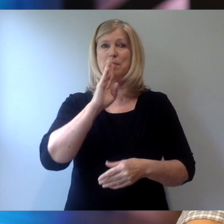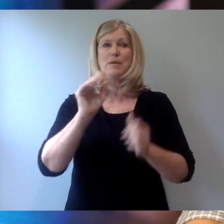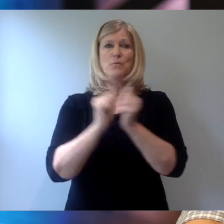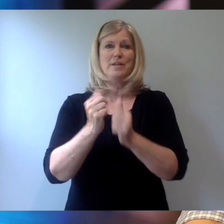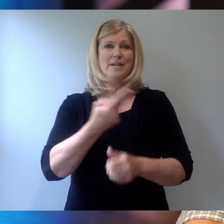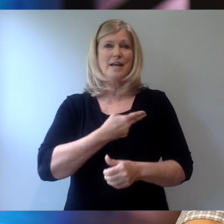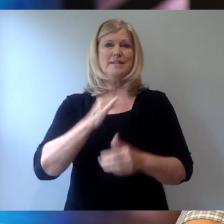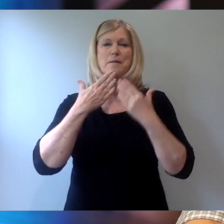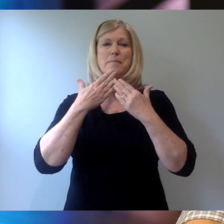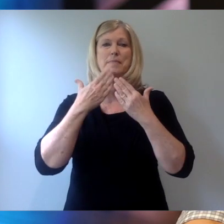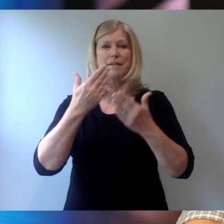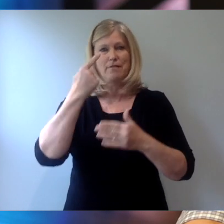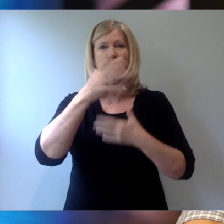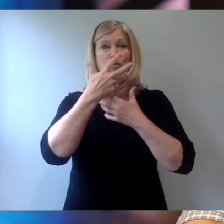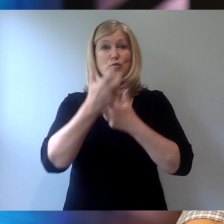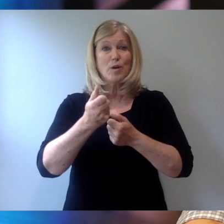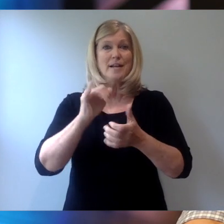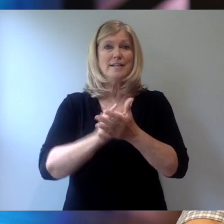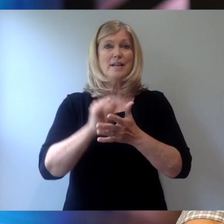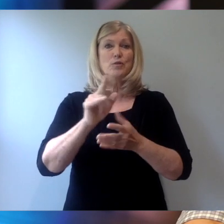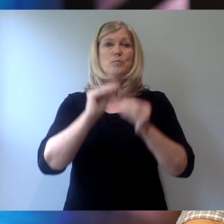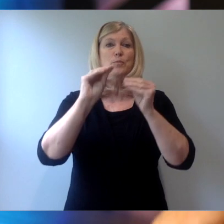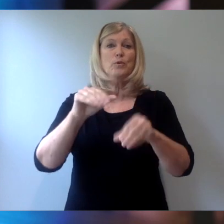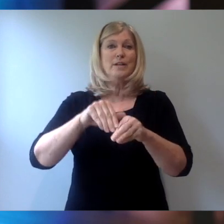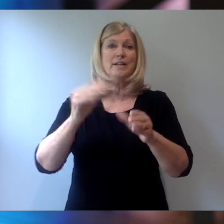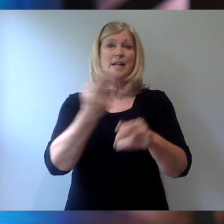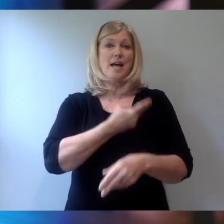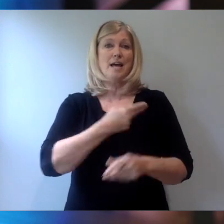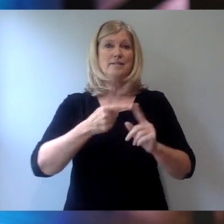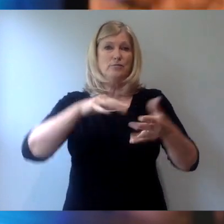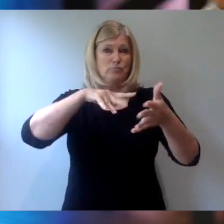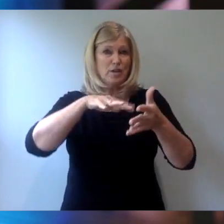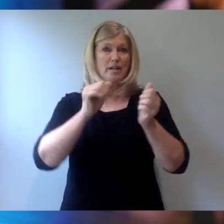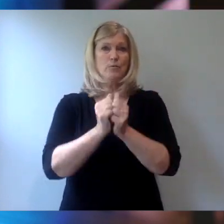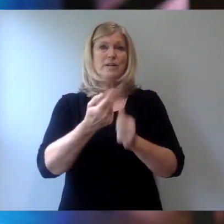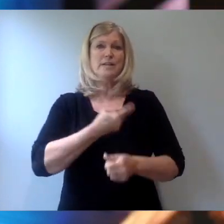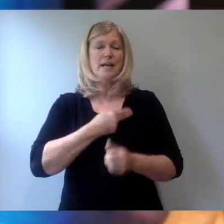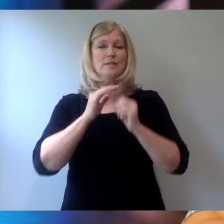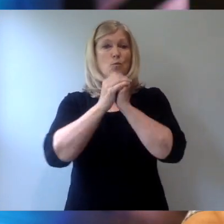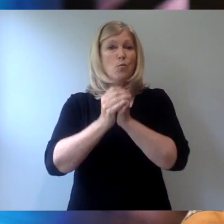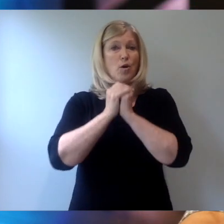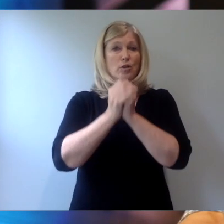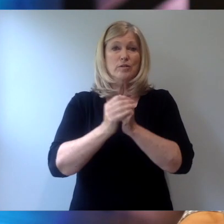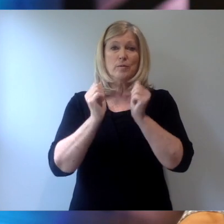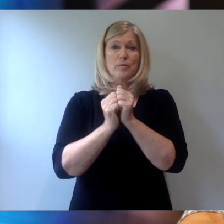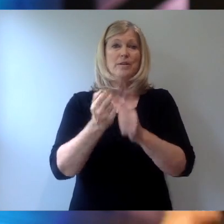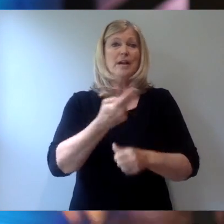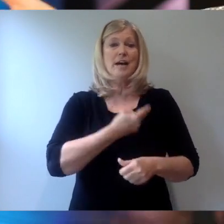I'm grateful for the trust that you place in us to study with us and worship with us and sing and commune with us